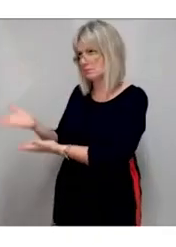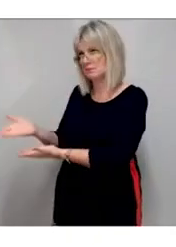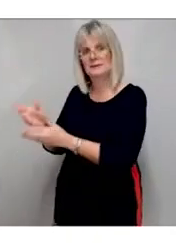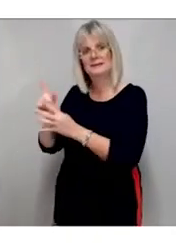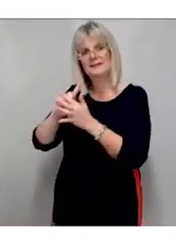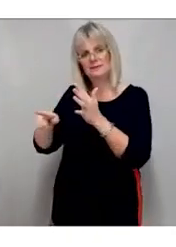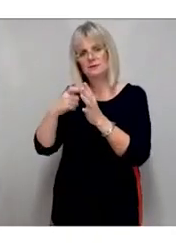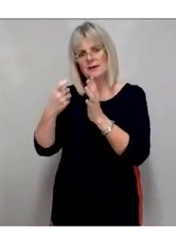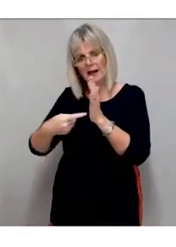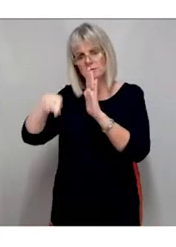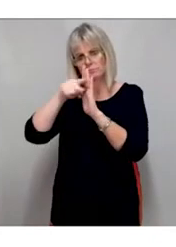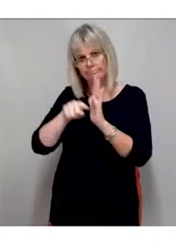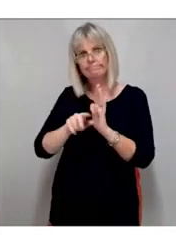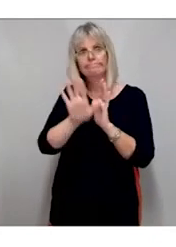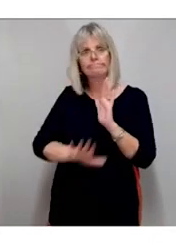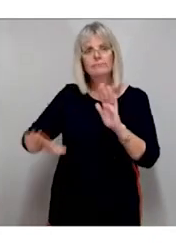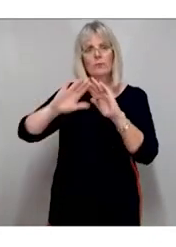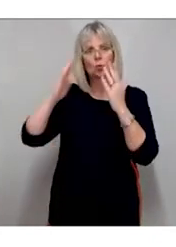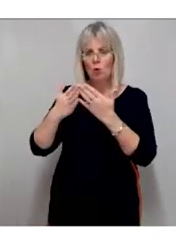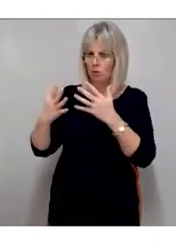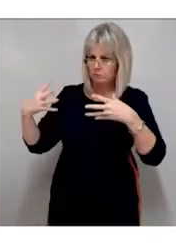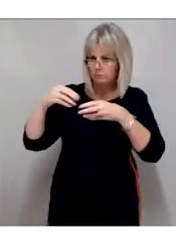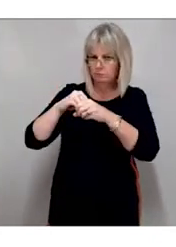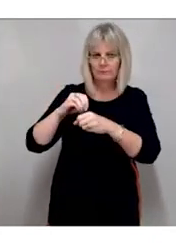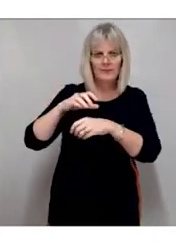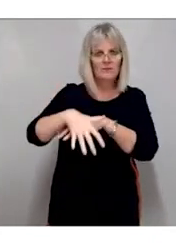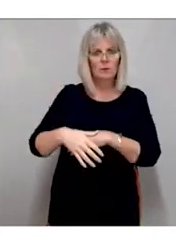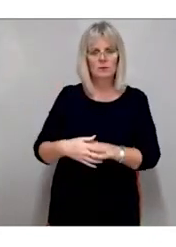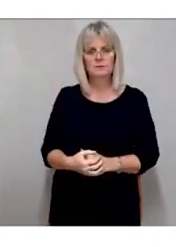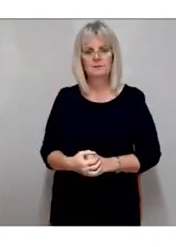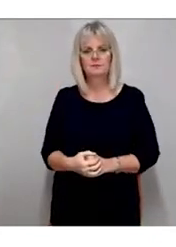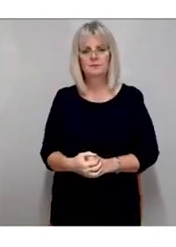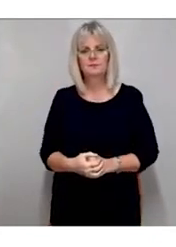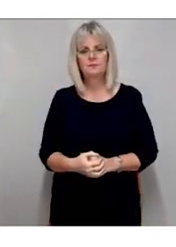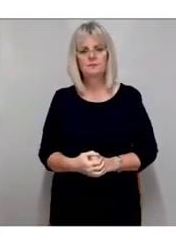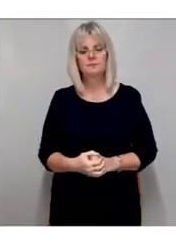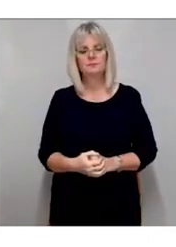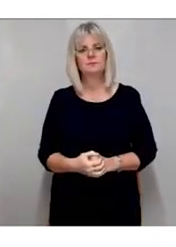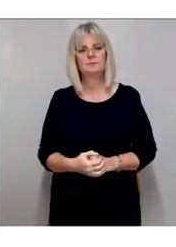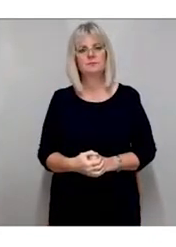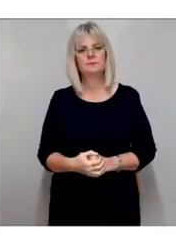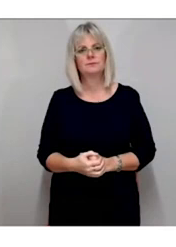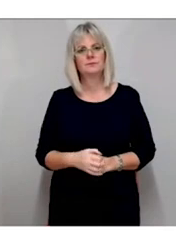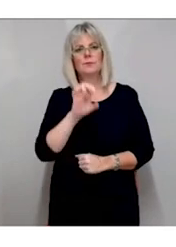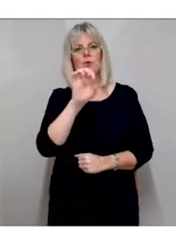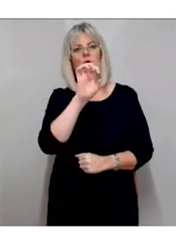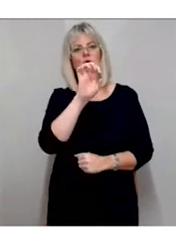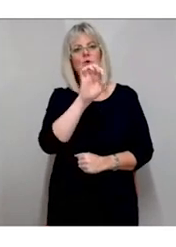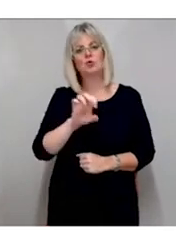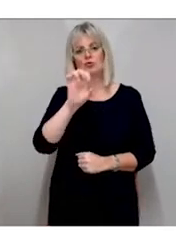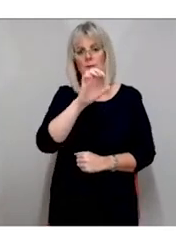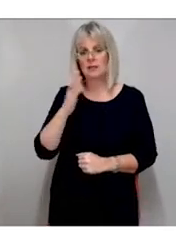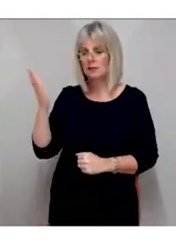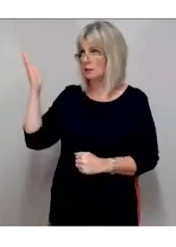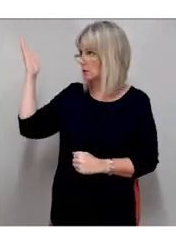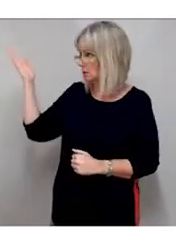At the European level, the EU Web Accessibility Directive of 2016 is designed to provide people with disabilities